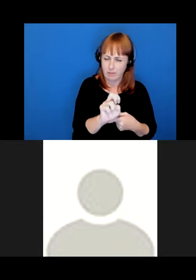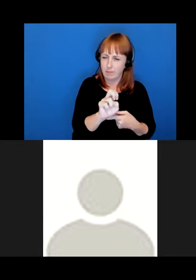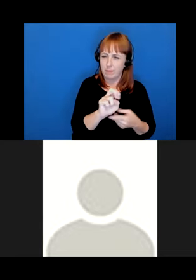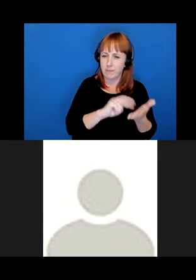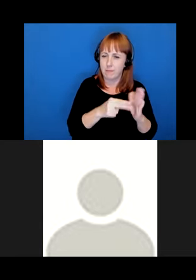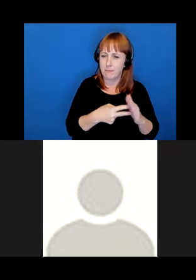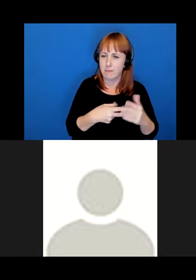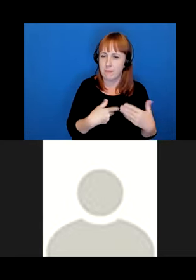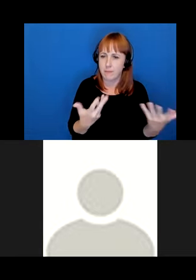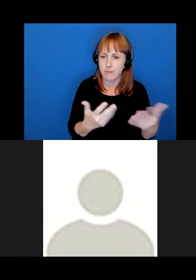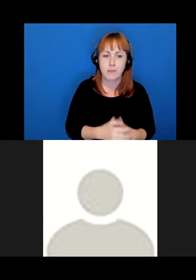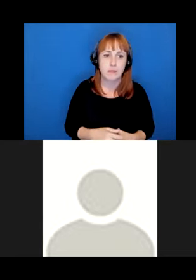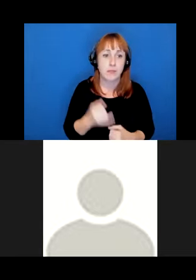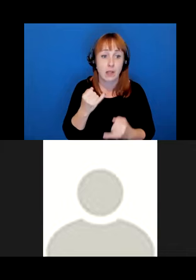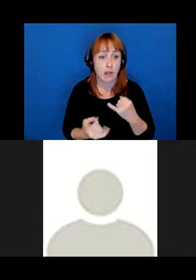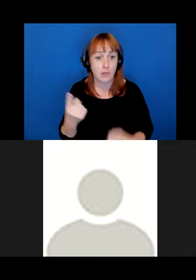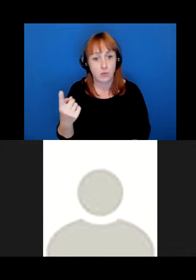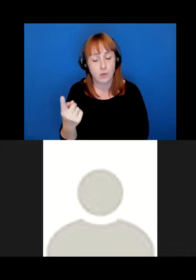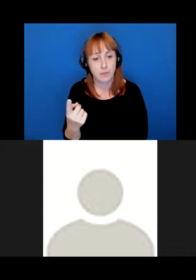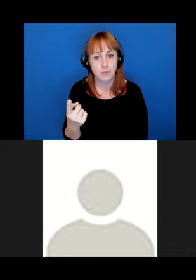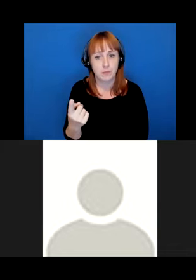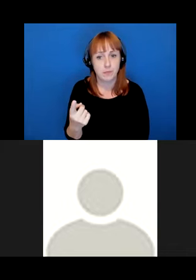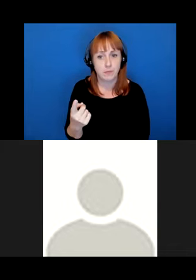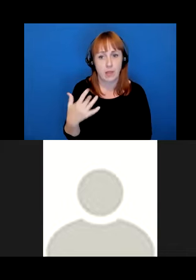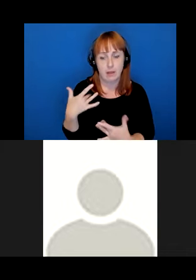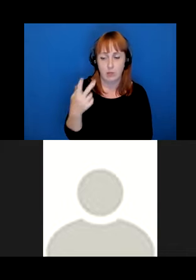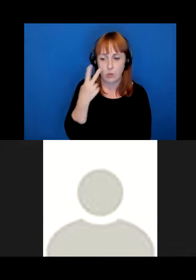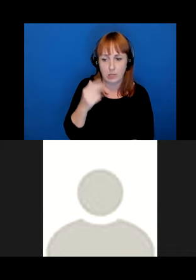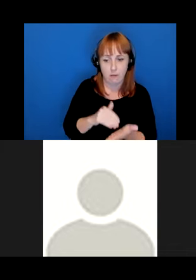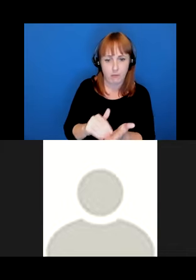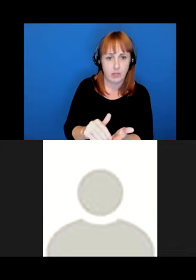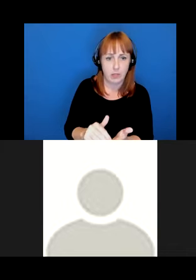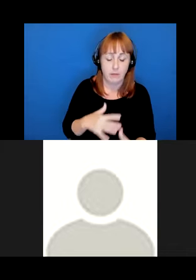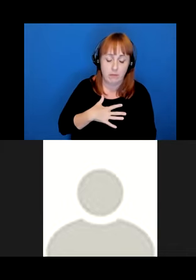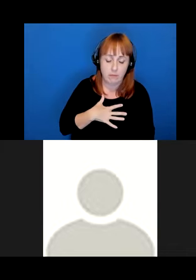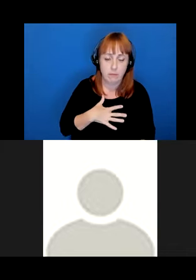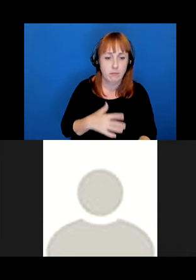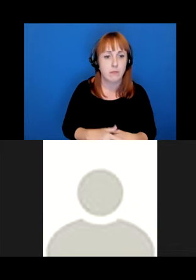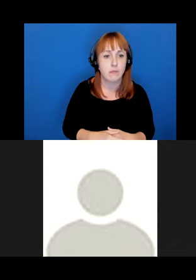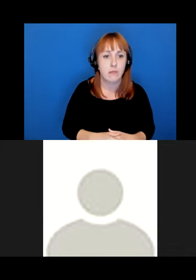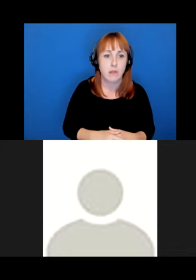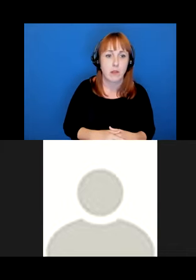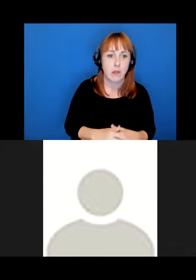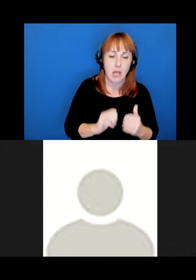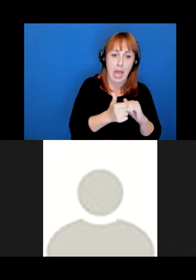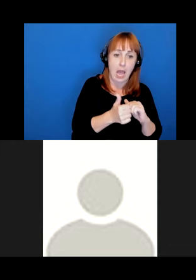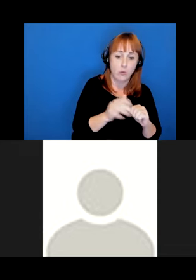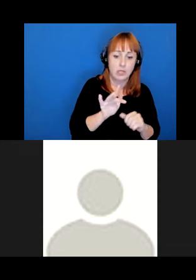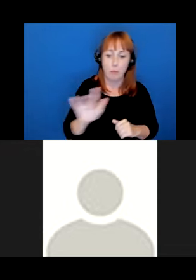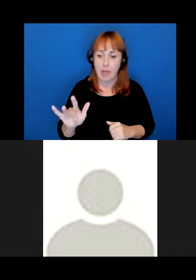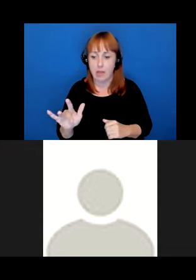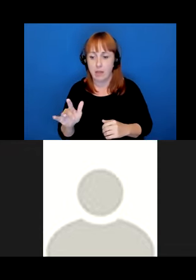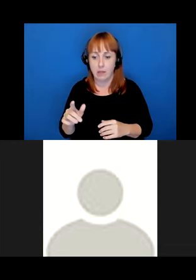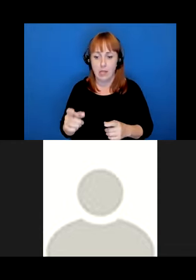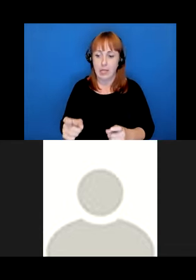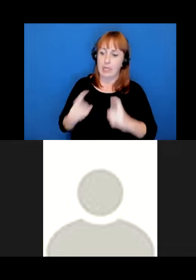And this last one. Which I frequently encounter makes me cringe. How does blank contribute to our